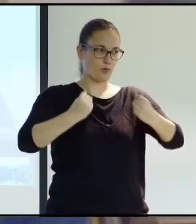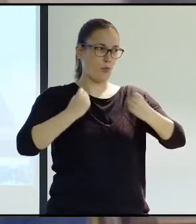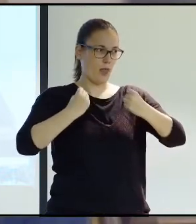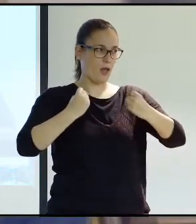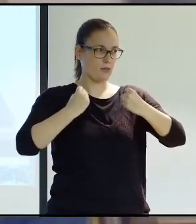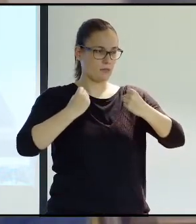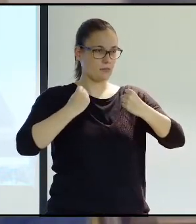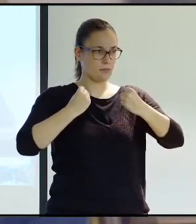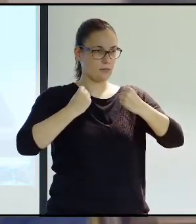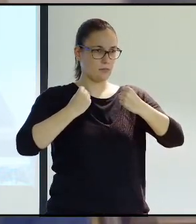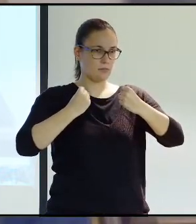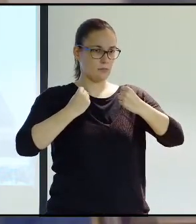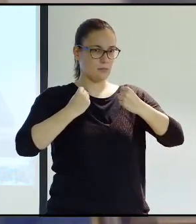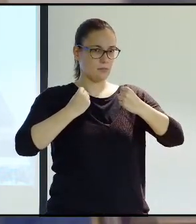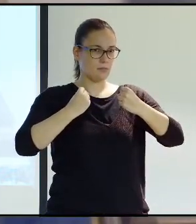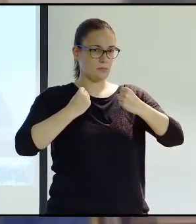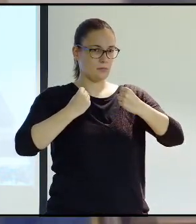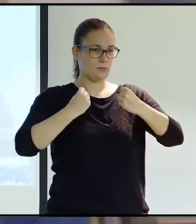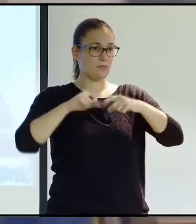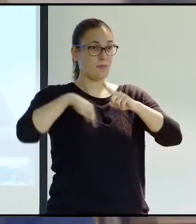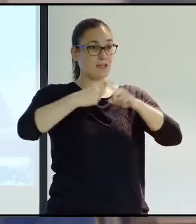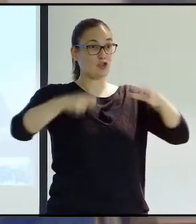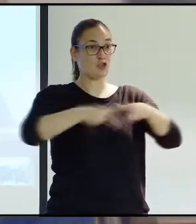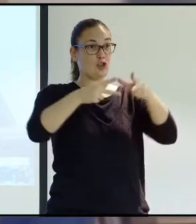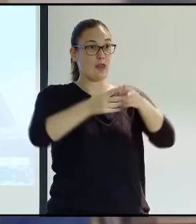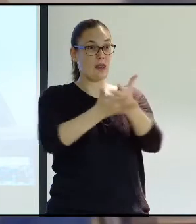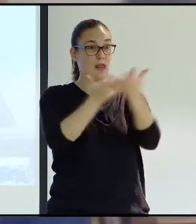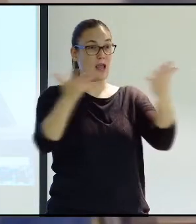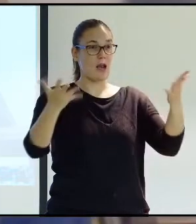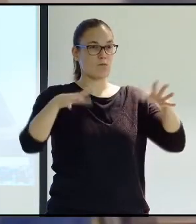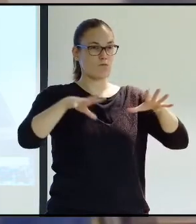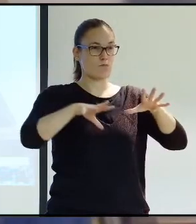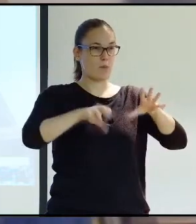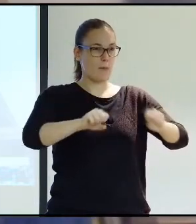become accustomed to this caregiving model.